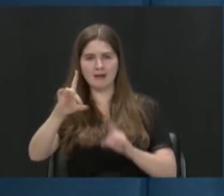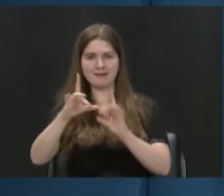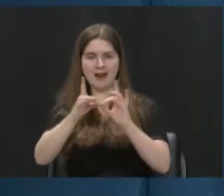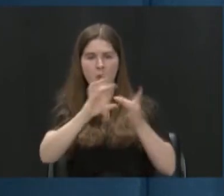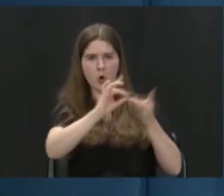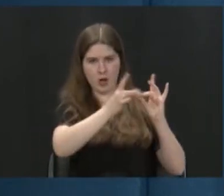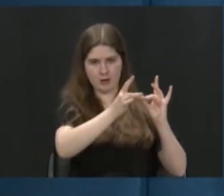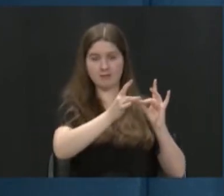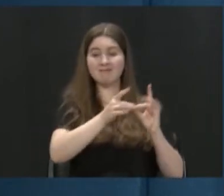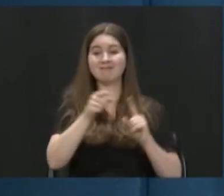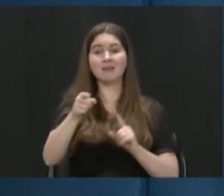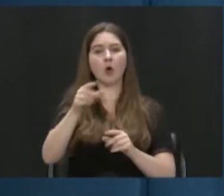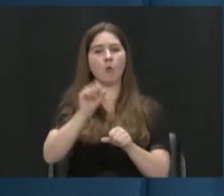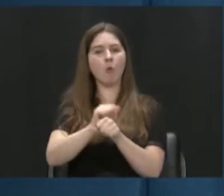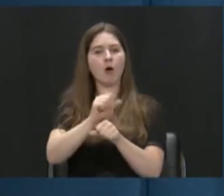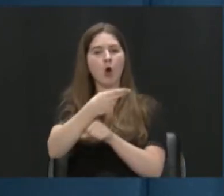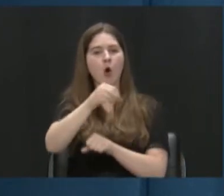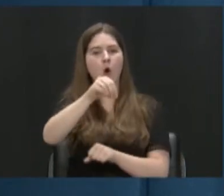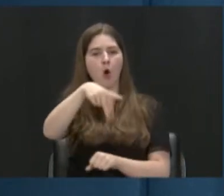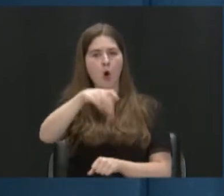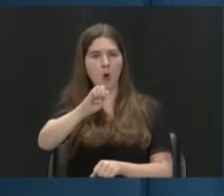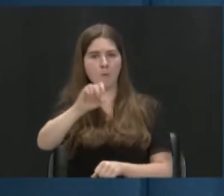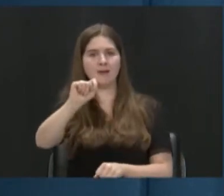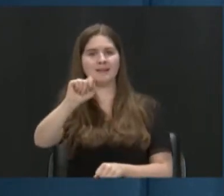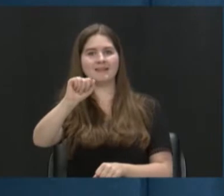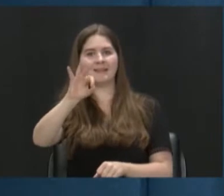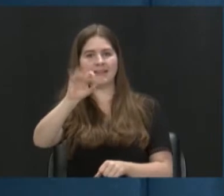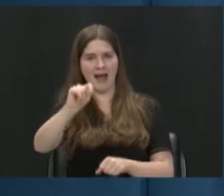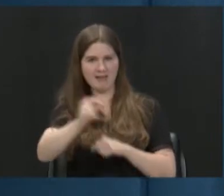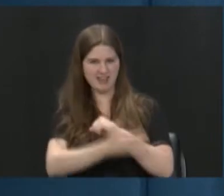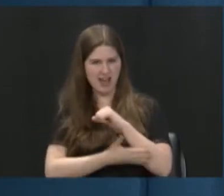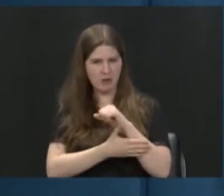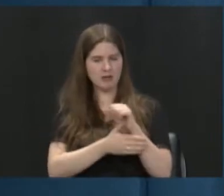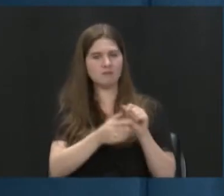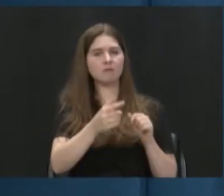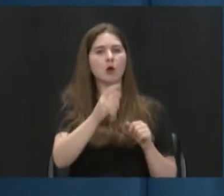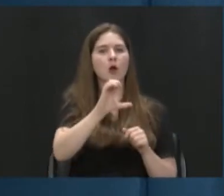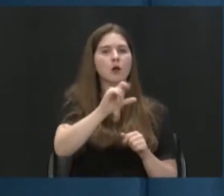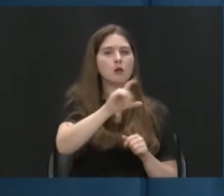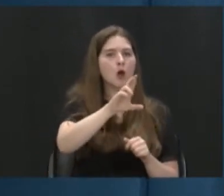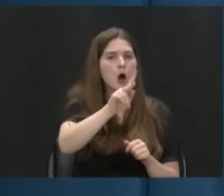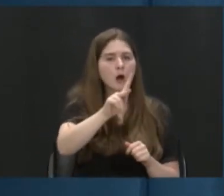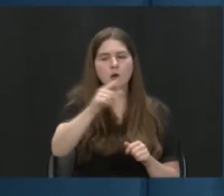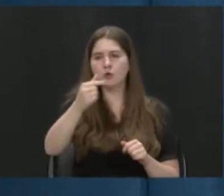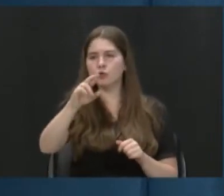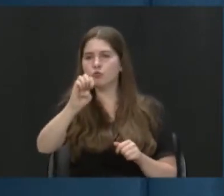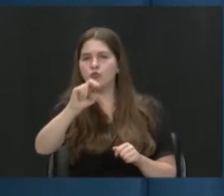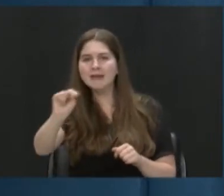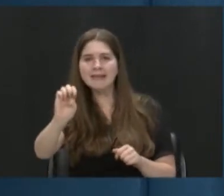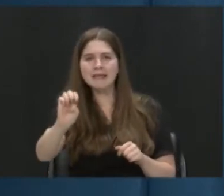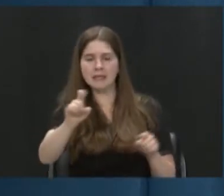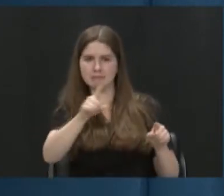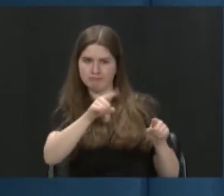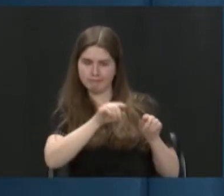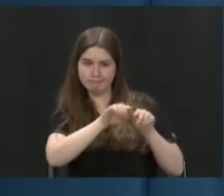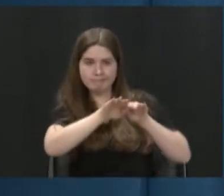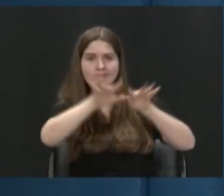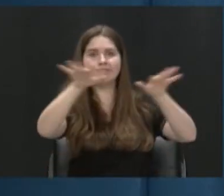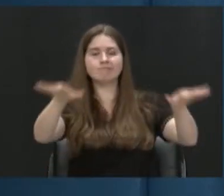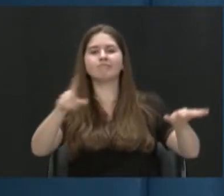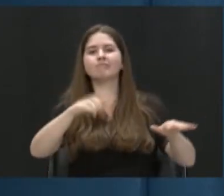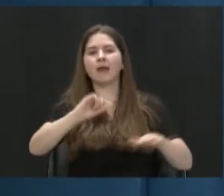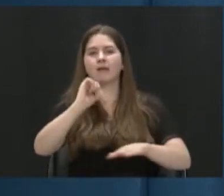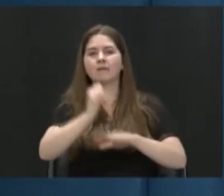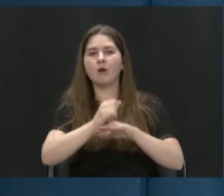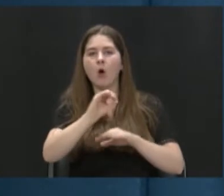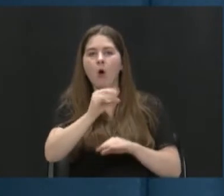have out in Greene County and Clark County and beyond. And they've recently also helped form the Ohio Scenic Rivers